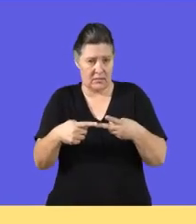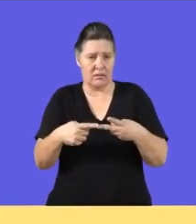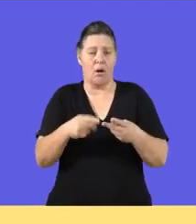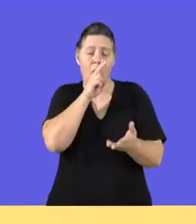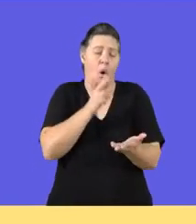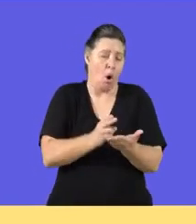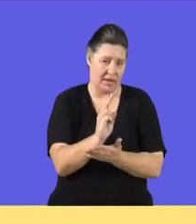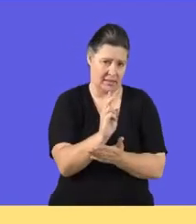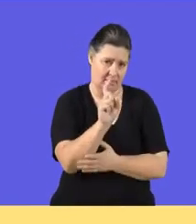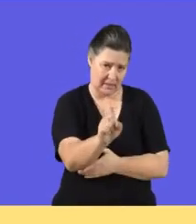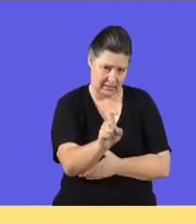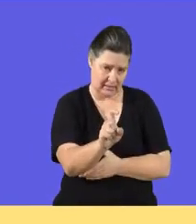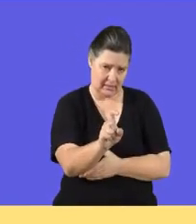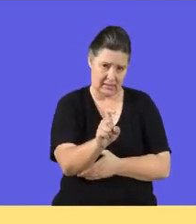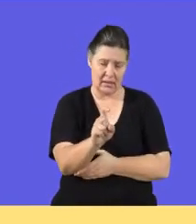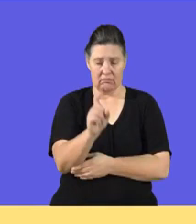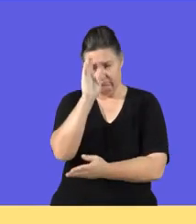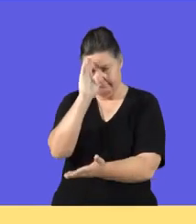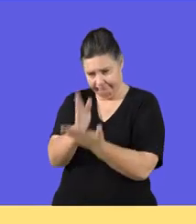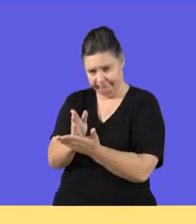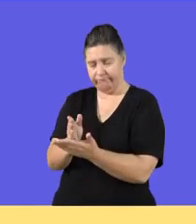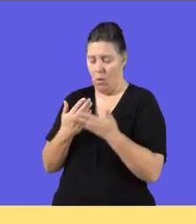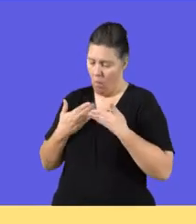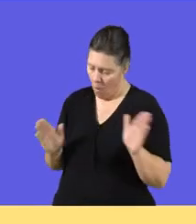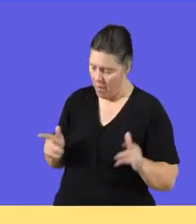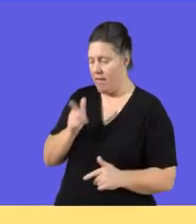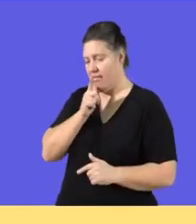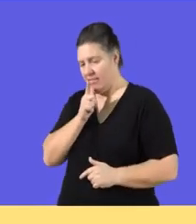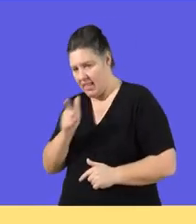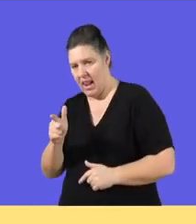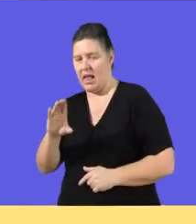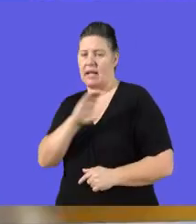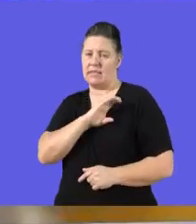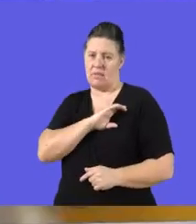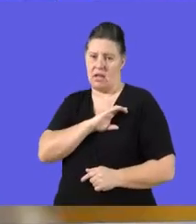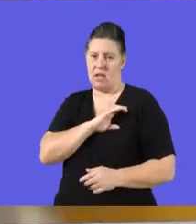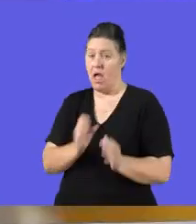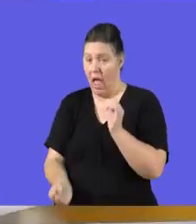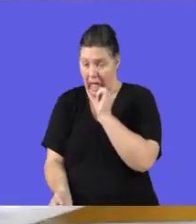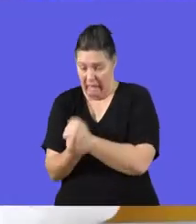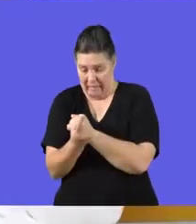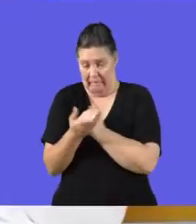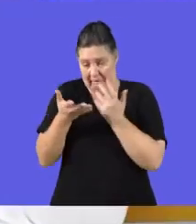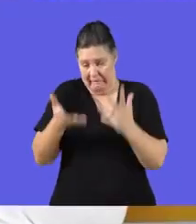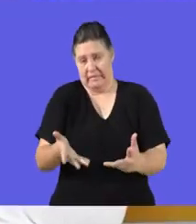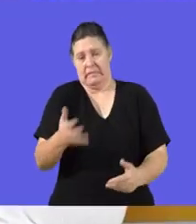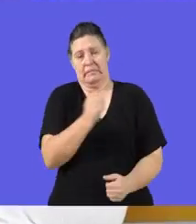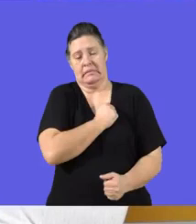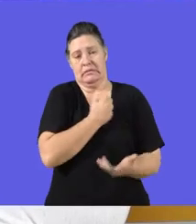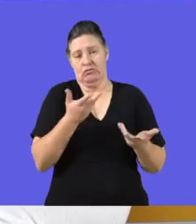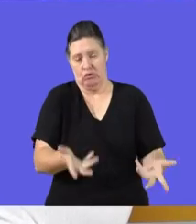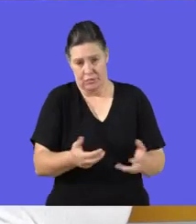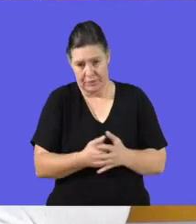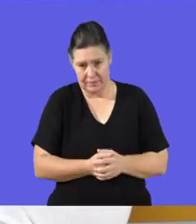Number two, he has to be honest with his customers. has to come out in the open and say, this is what happened.